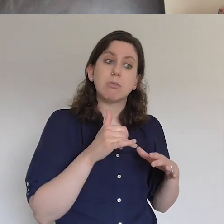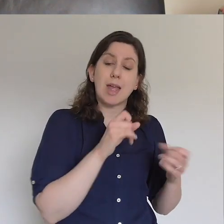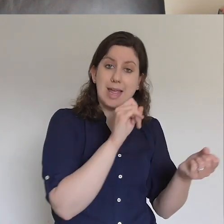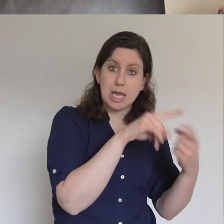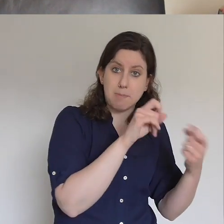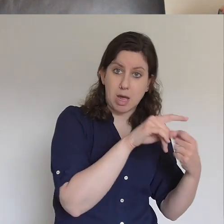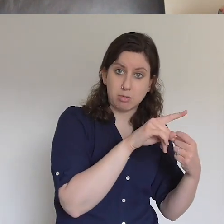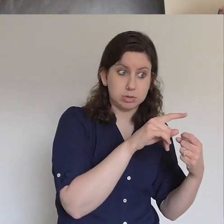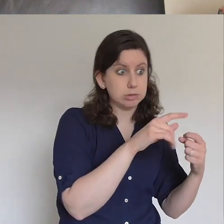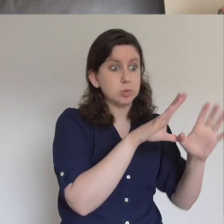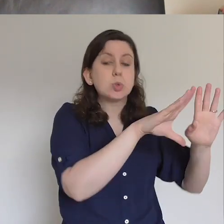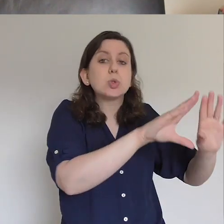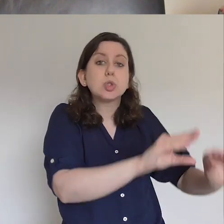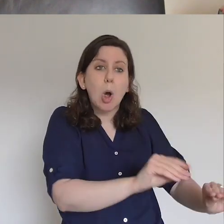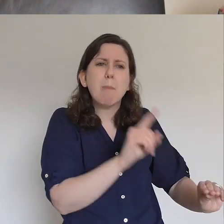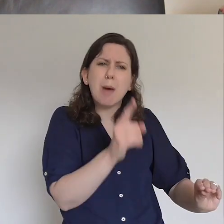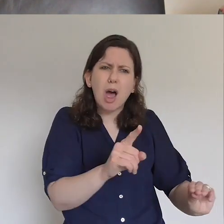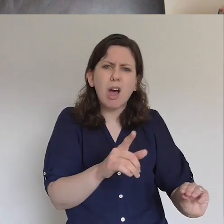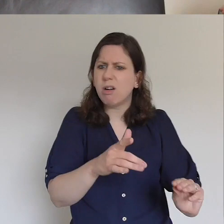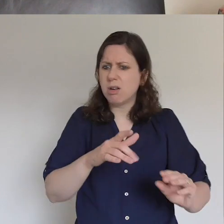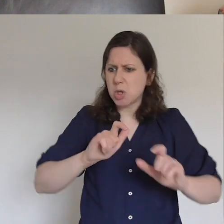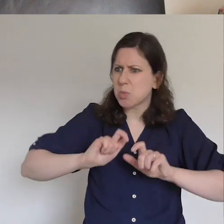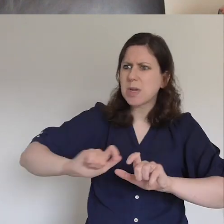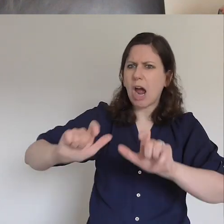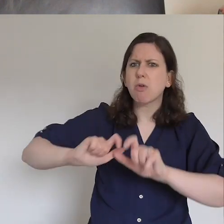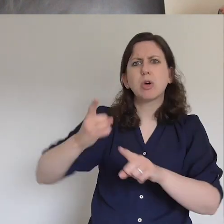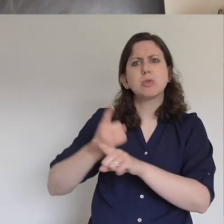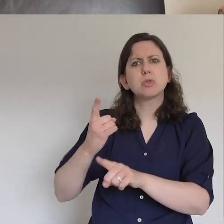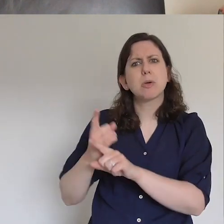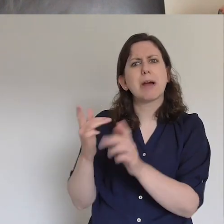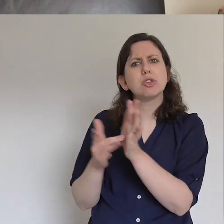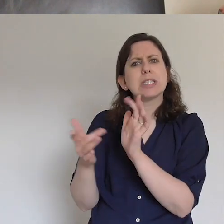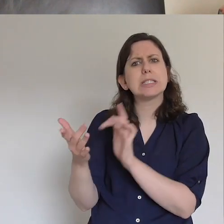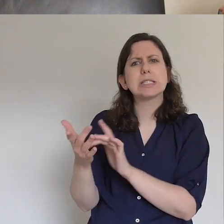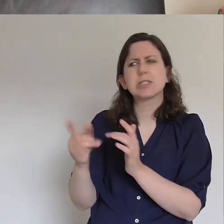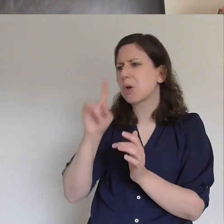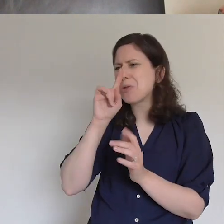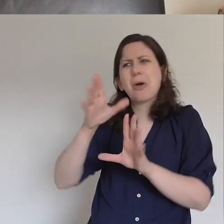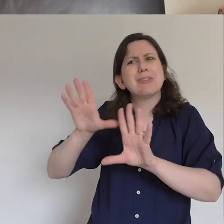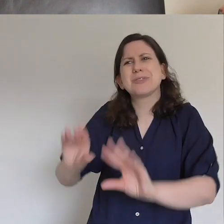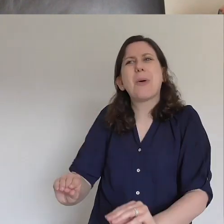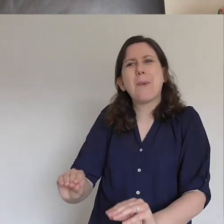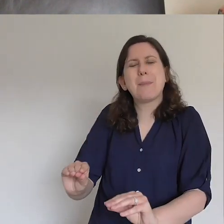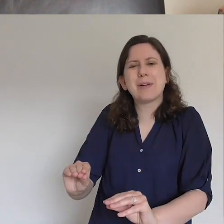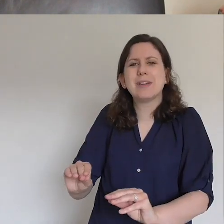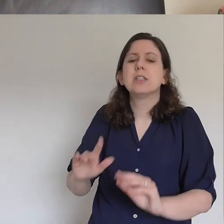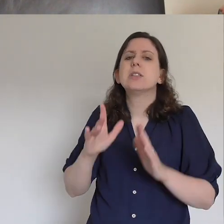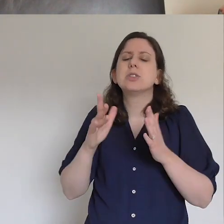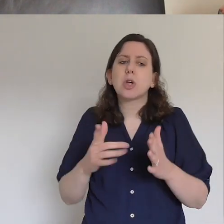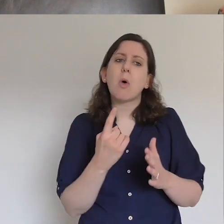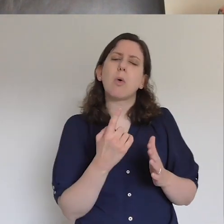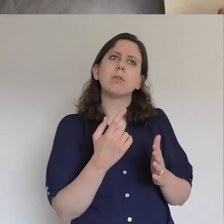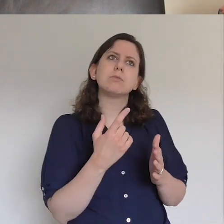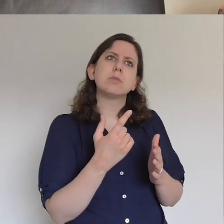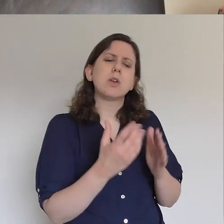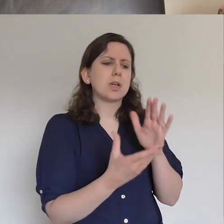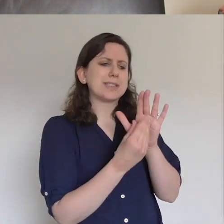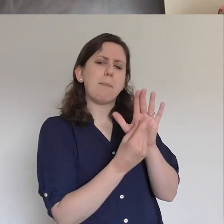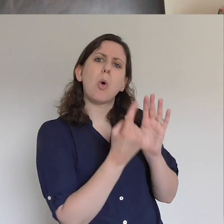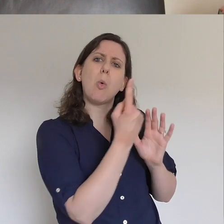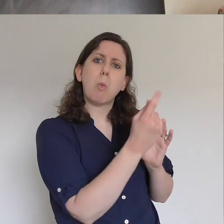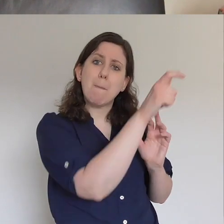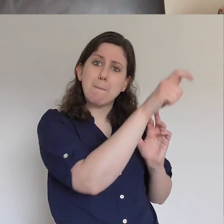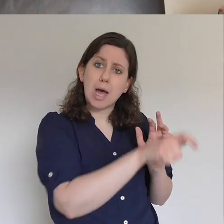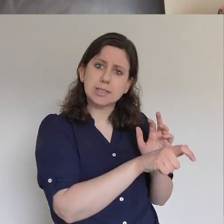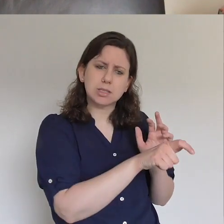better at celebrating every step on the journey. You know it takes six or seven people for someone to make it in faith. So you might be someone on that